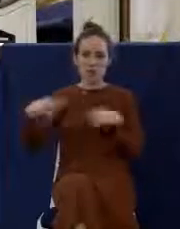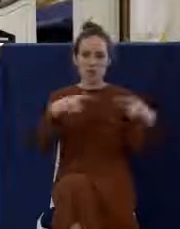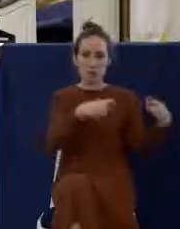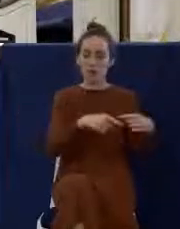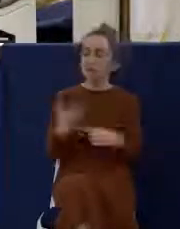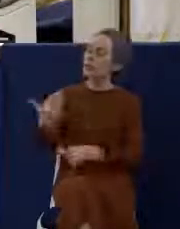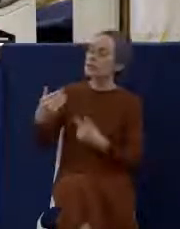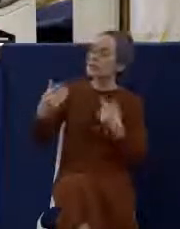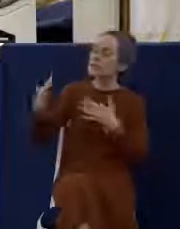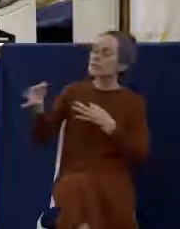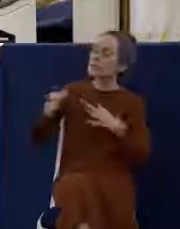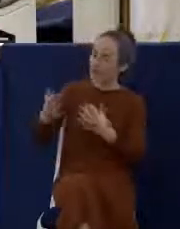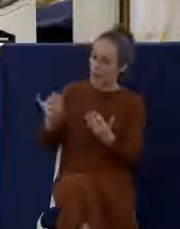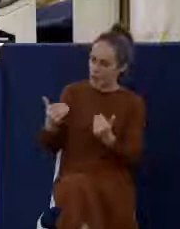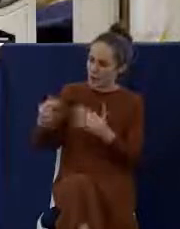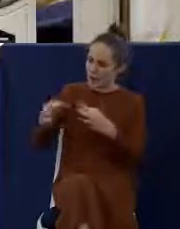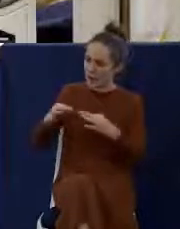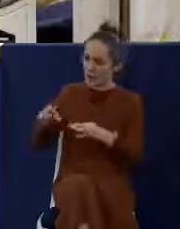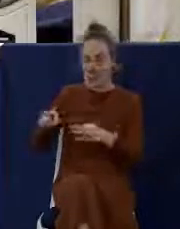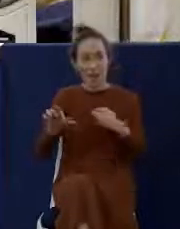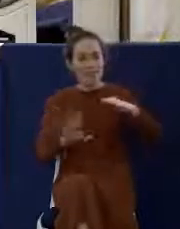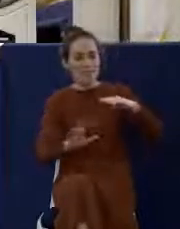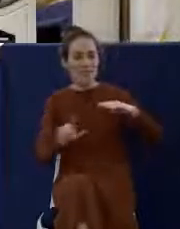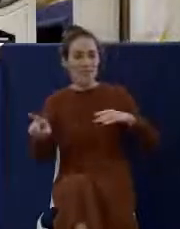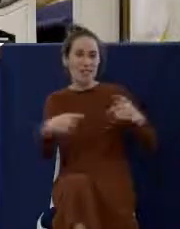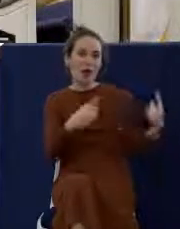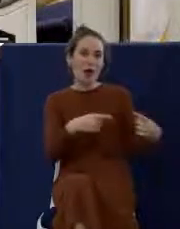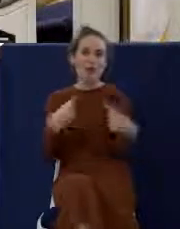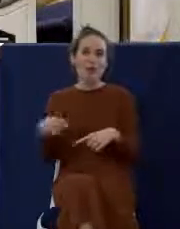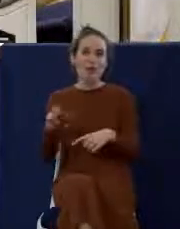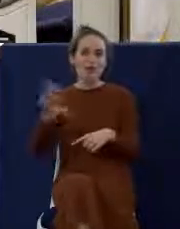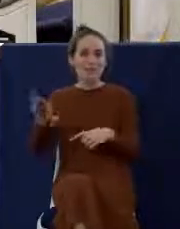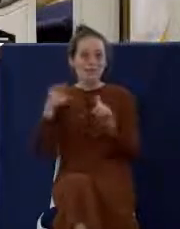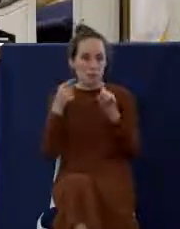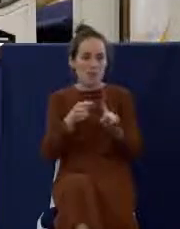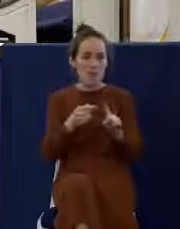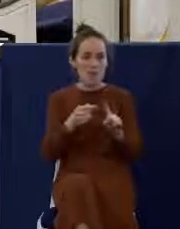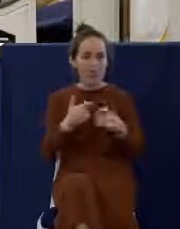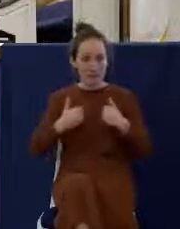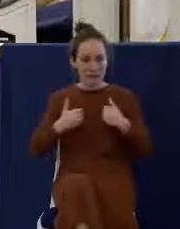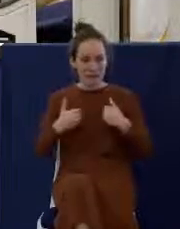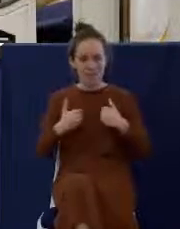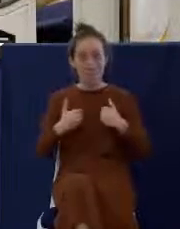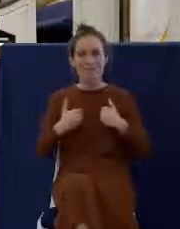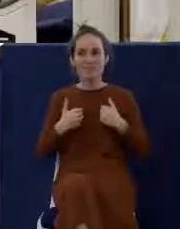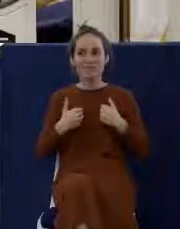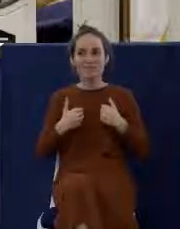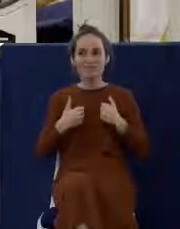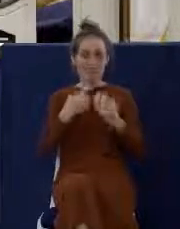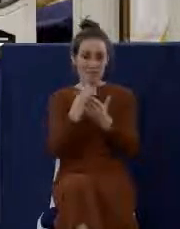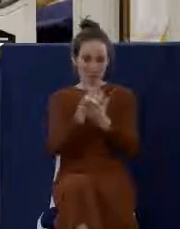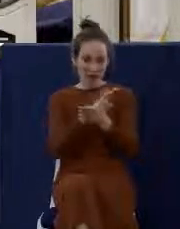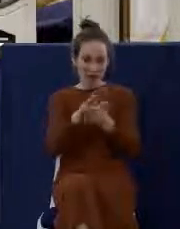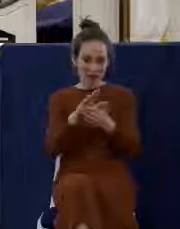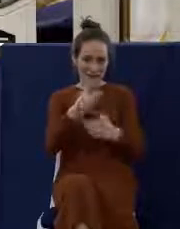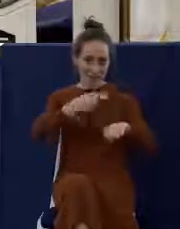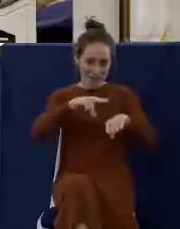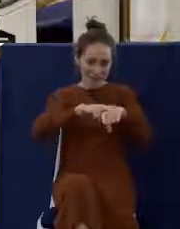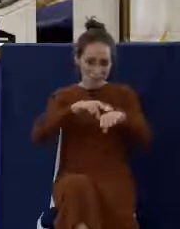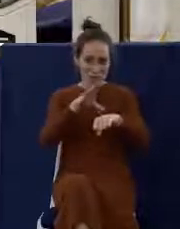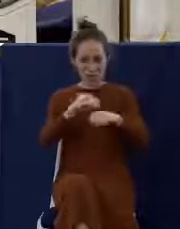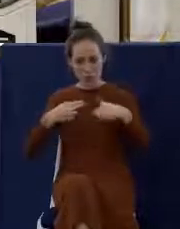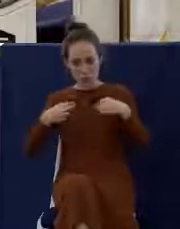he basically argued that there was a transference of the divine nature into Christ's human nature at the incarnation.